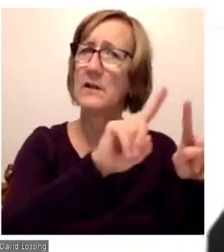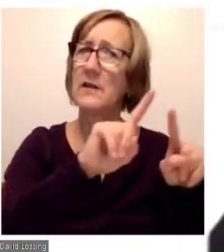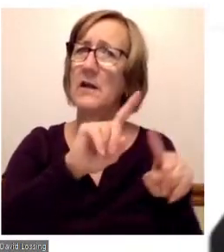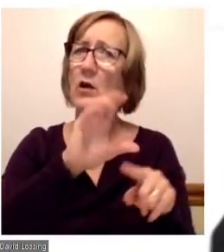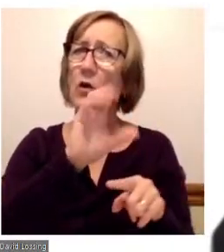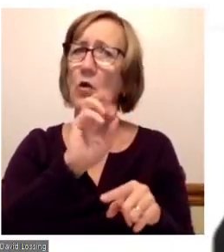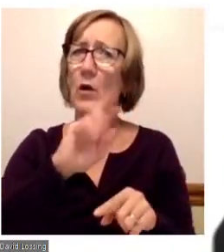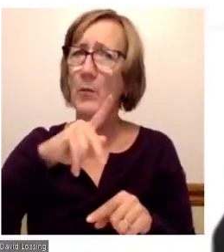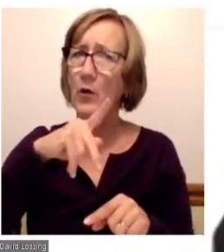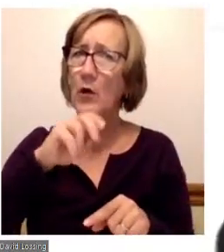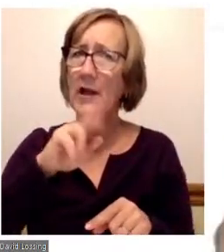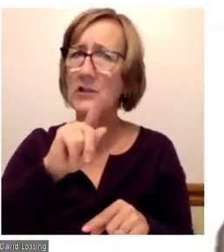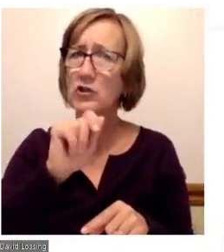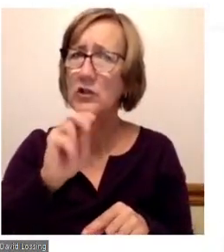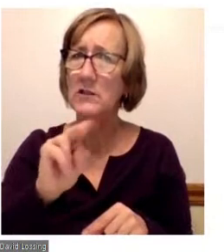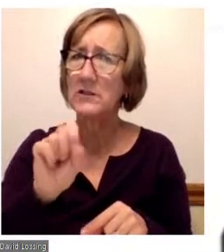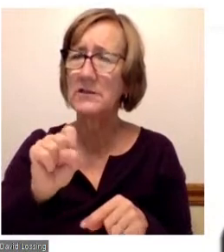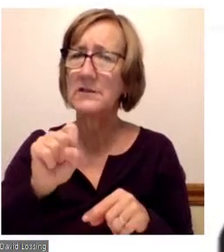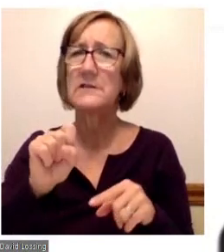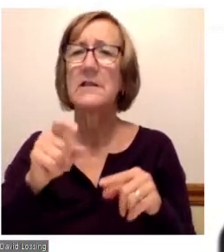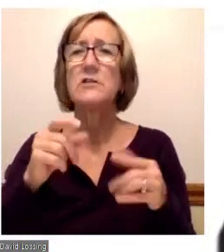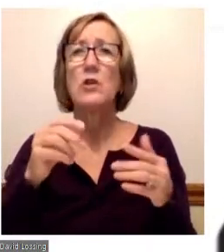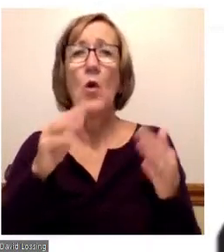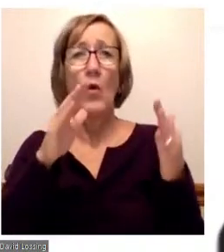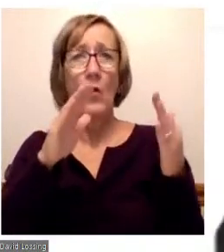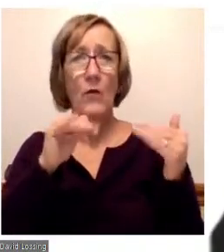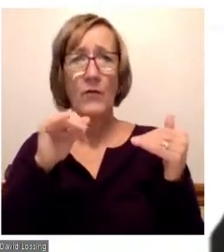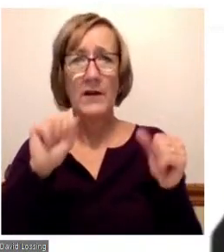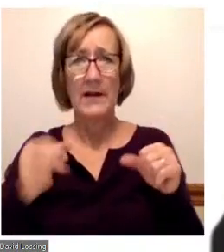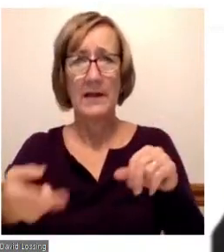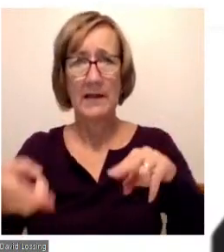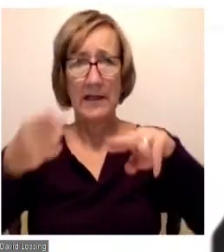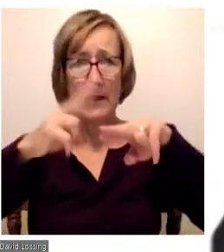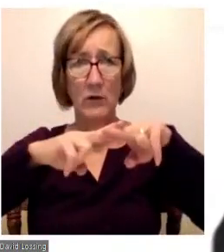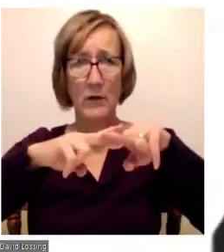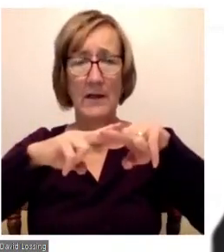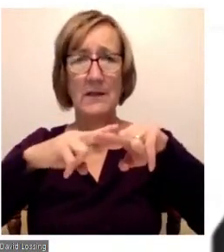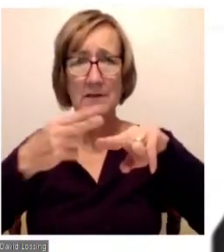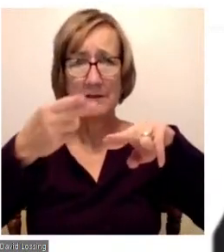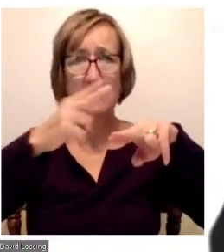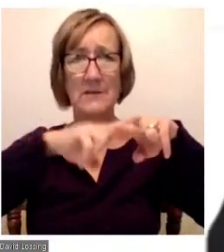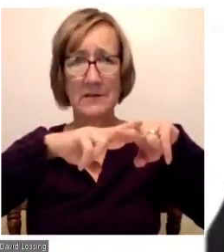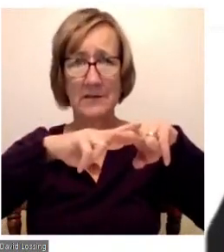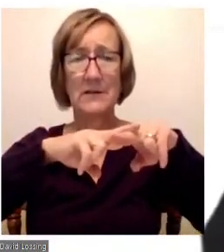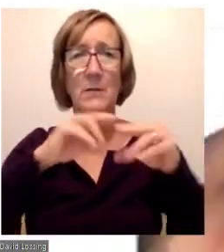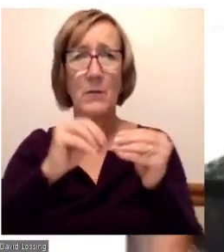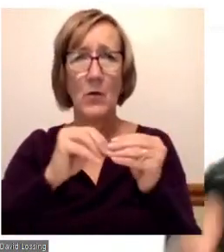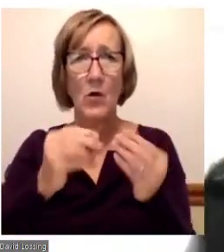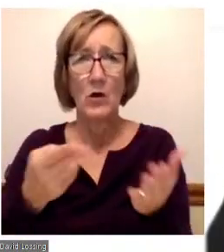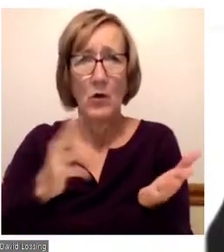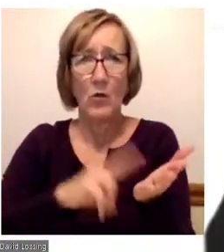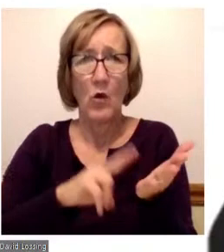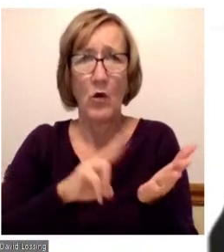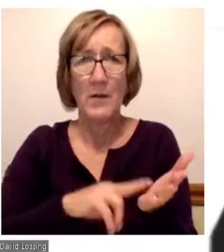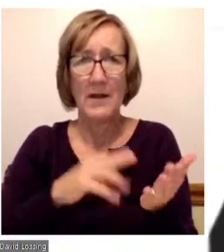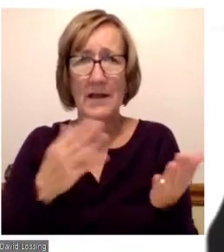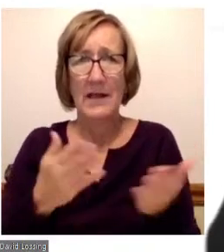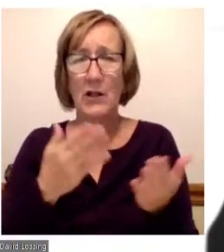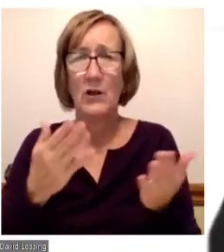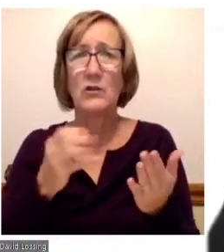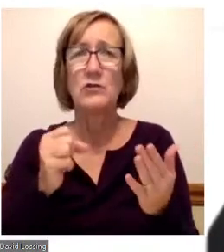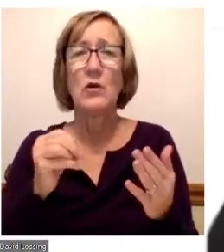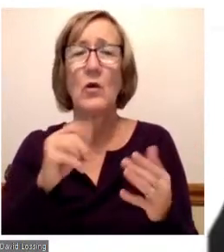increase the enrollment at the college from those communities as well. So town and gown is a really important